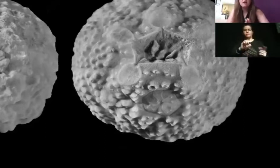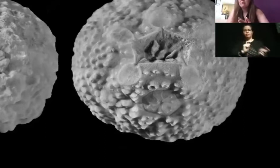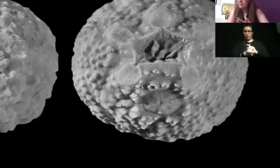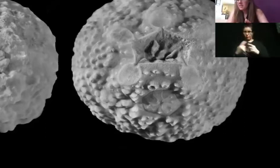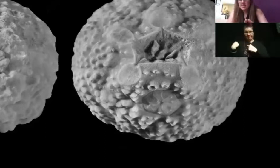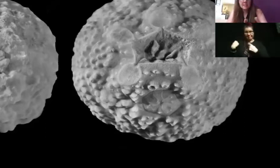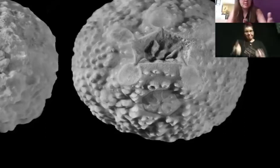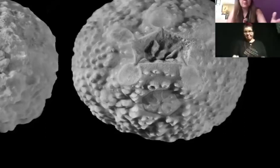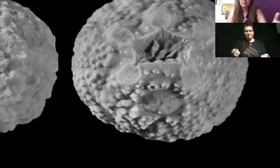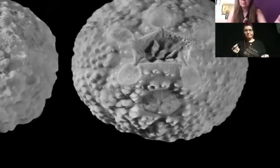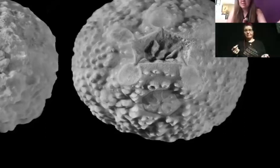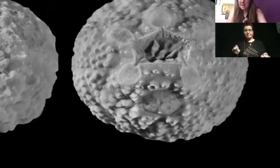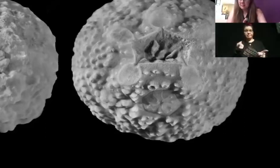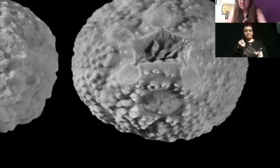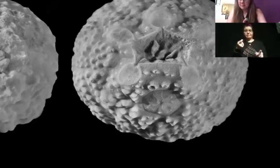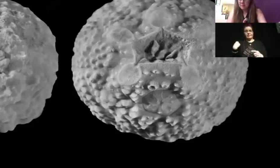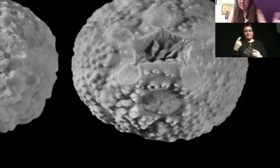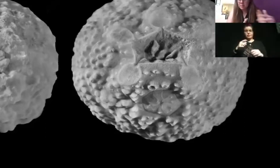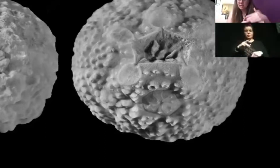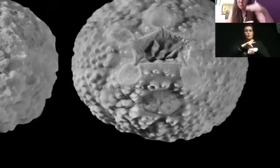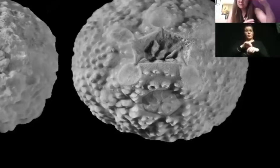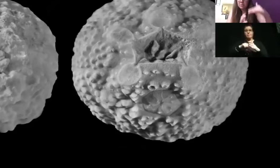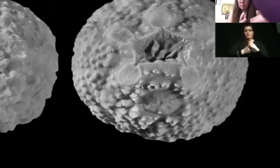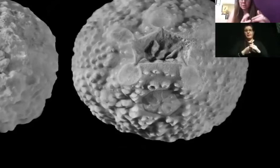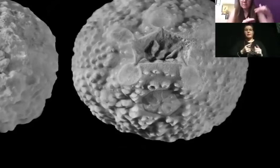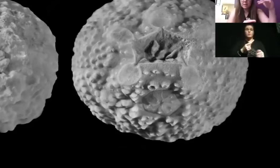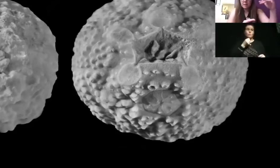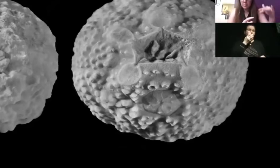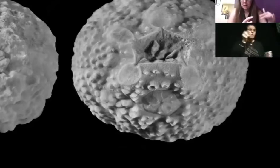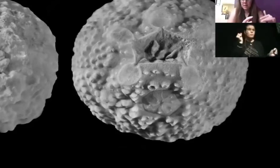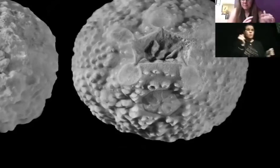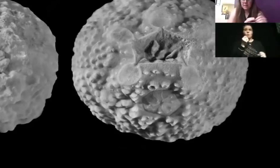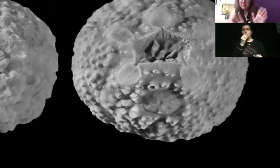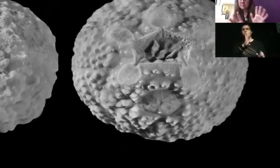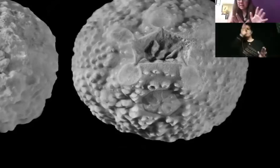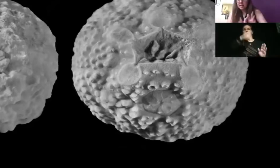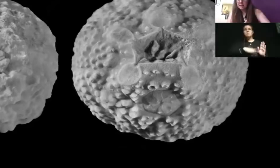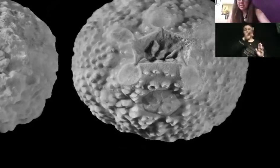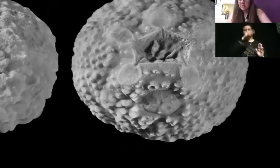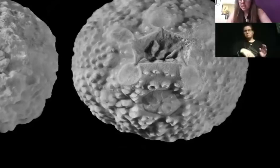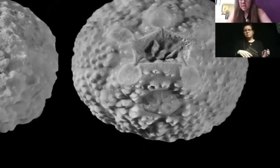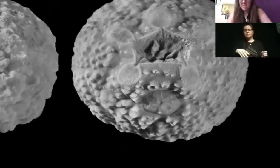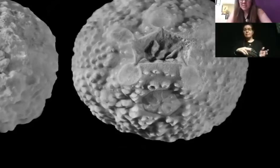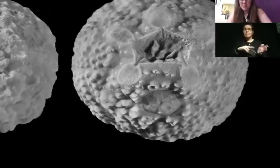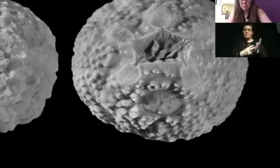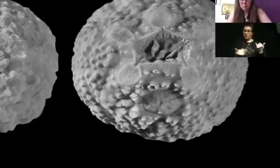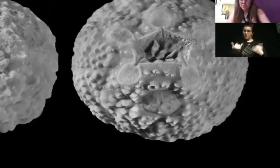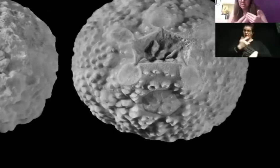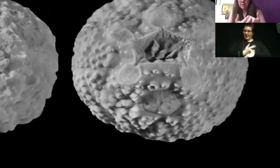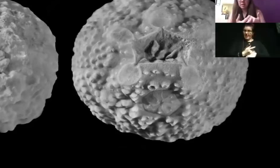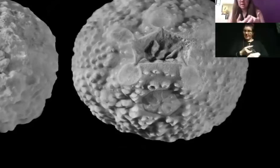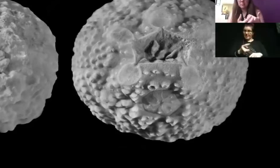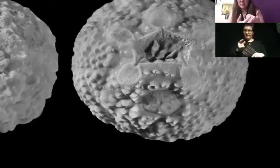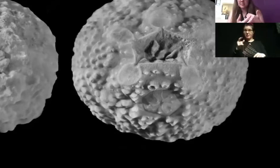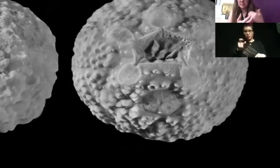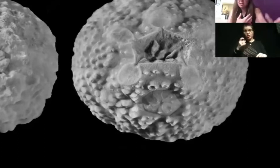since the earth began, right? So it gets warmer, colder. Okay? That doesn't mean that climate change today isn't something we shouldn't